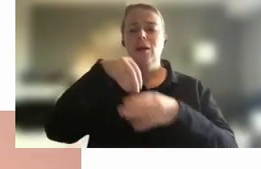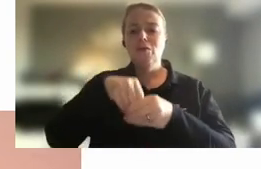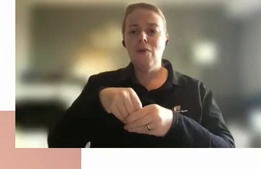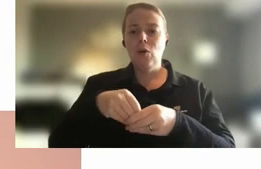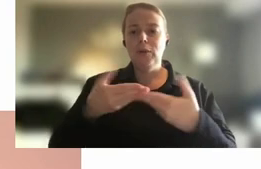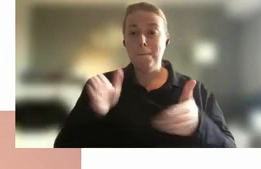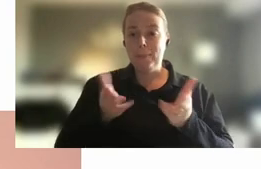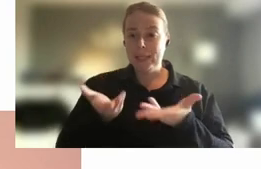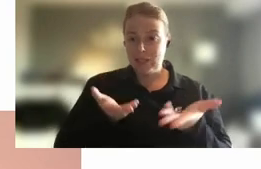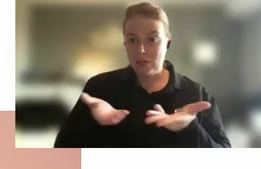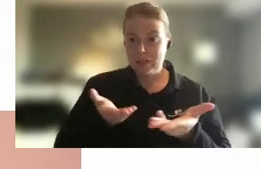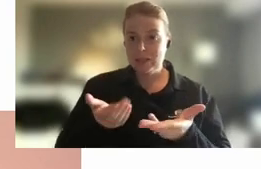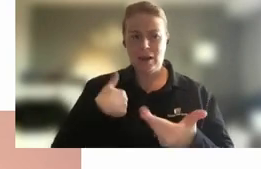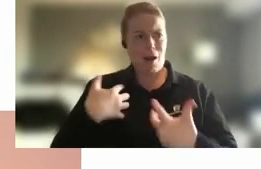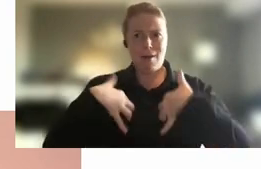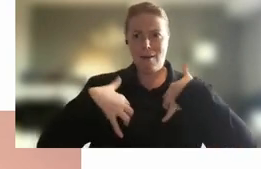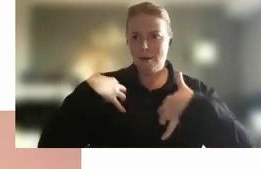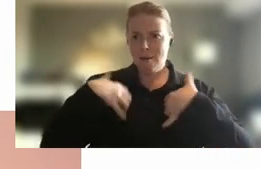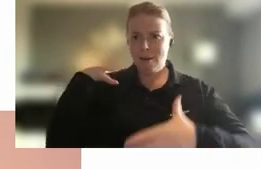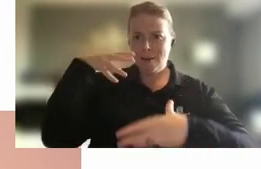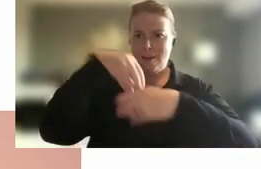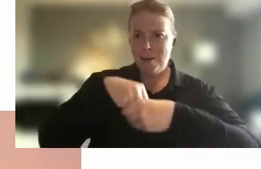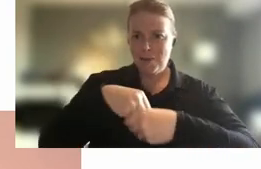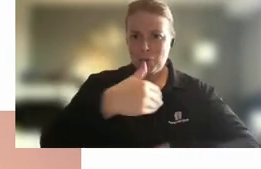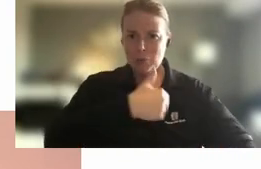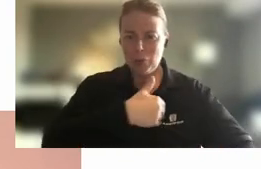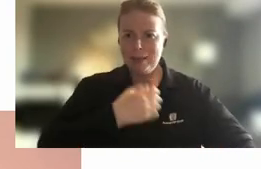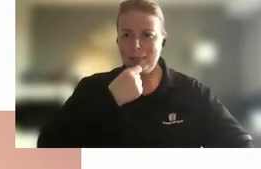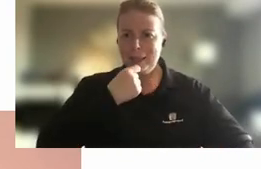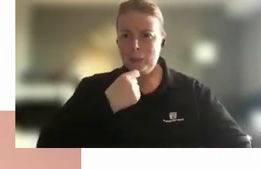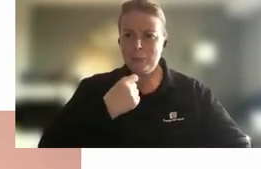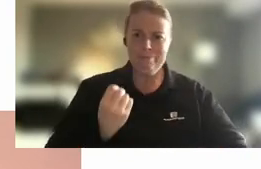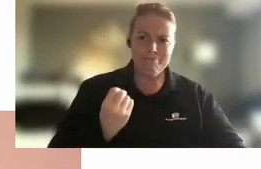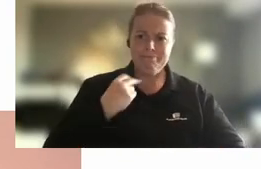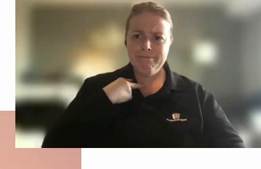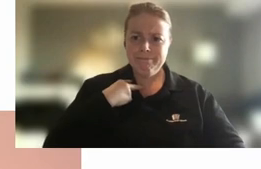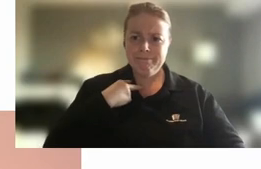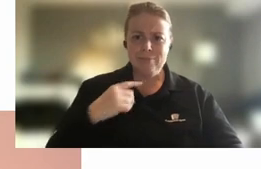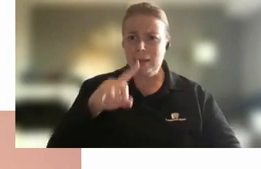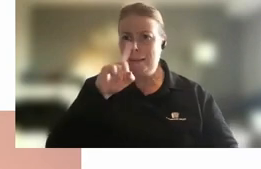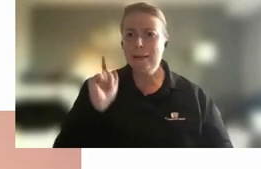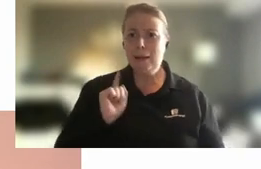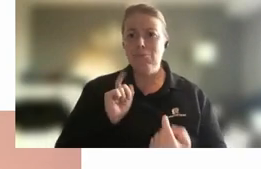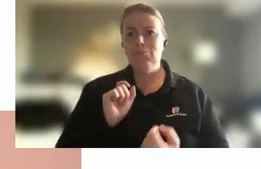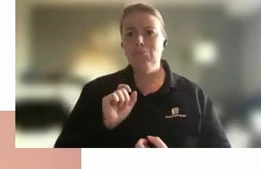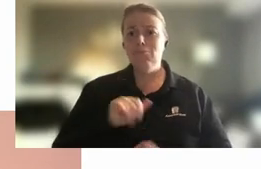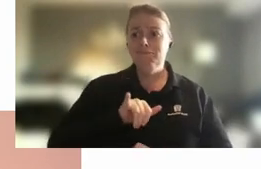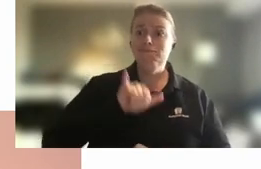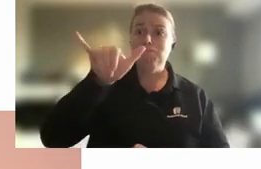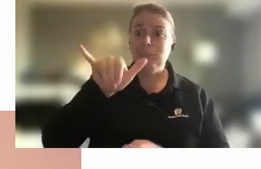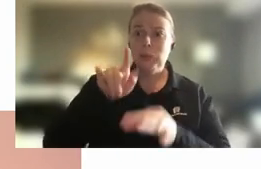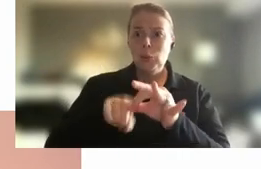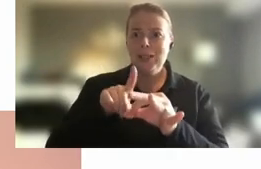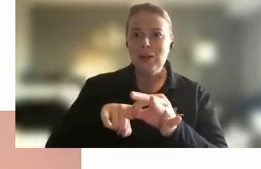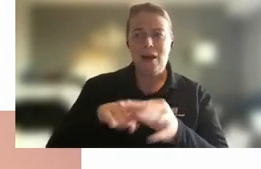really excited to have the chance to join you this morning I'm a little bit disappointed that I can't do so in Queensland any excuse to go up to Queensland is always